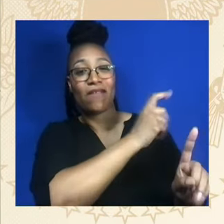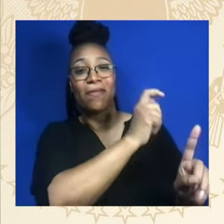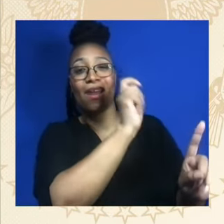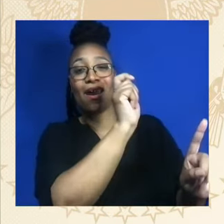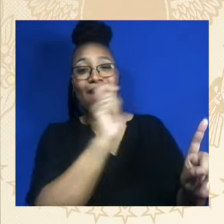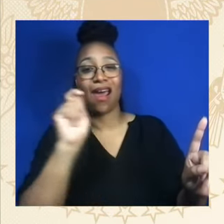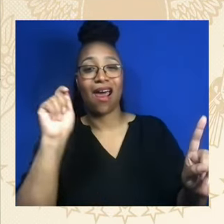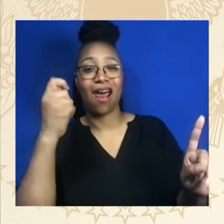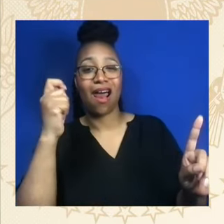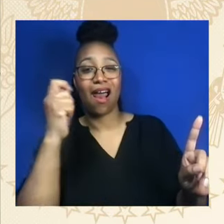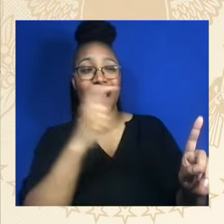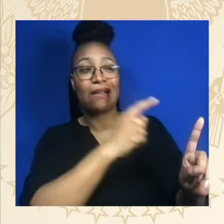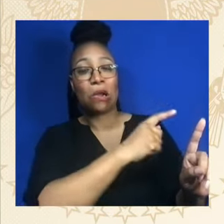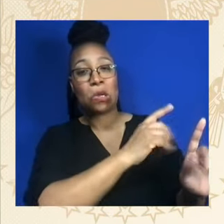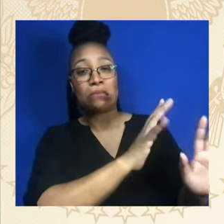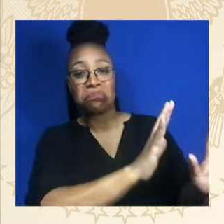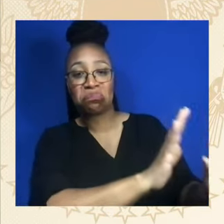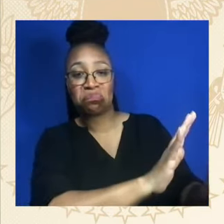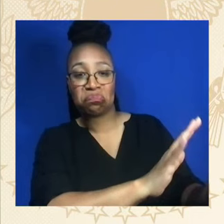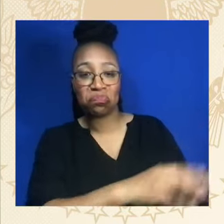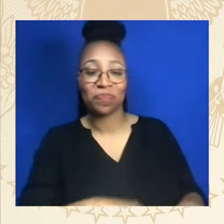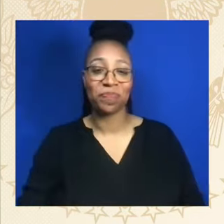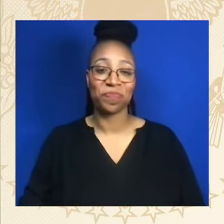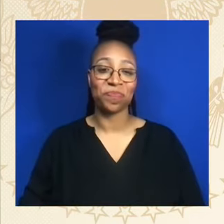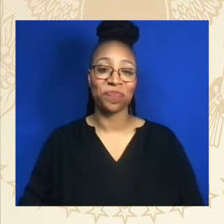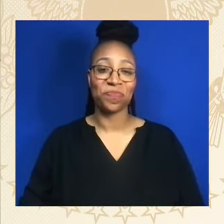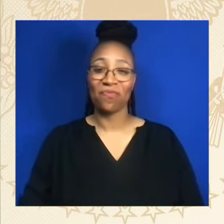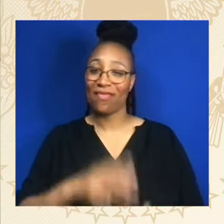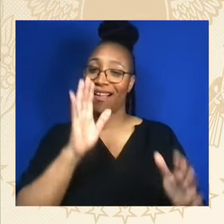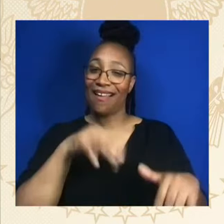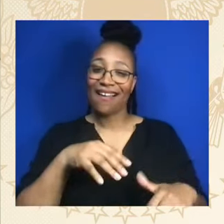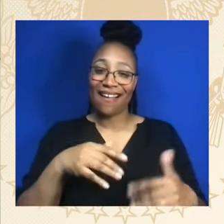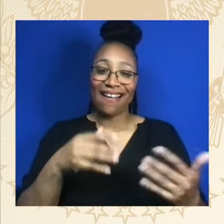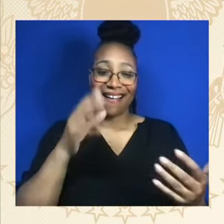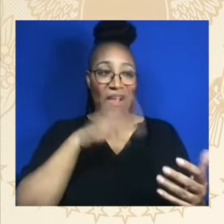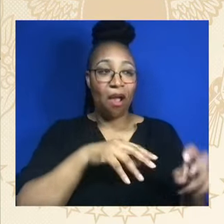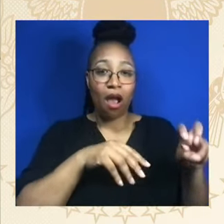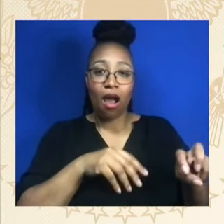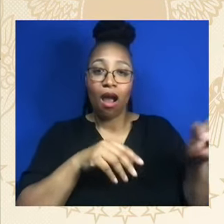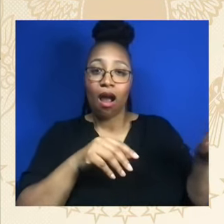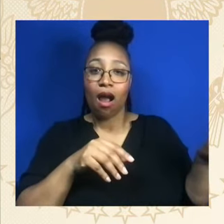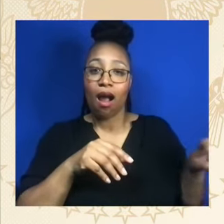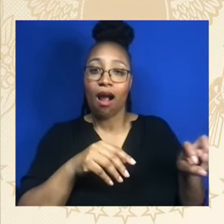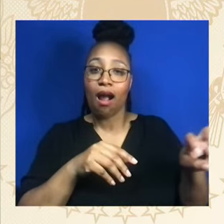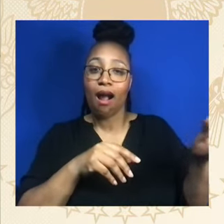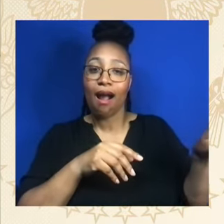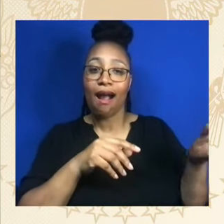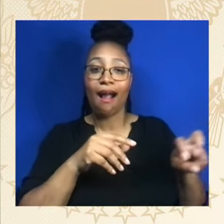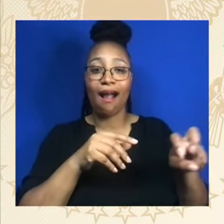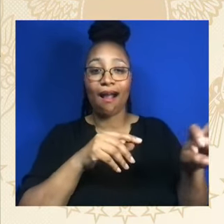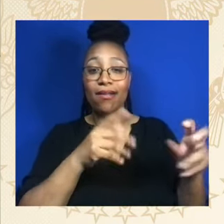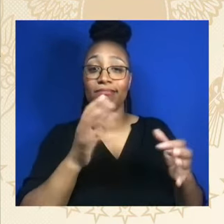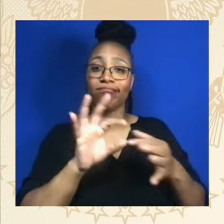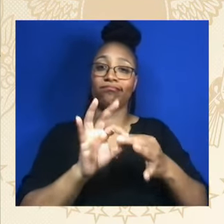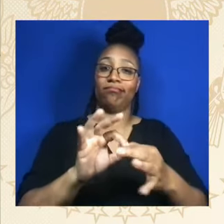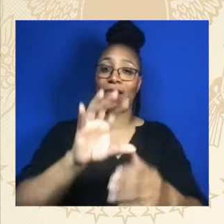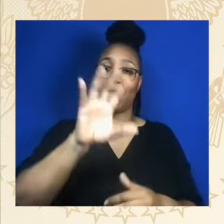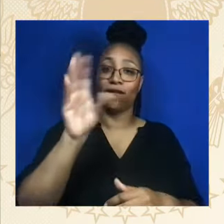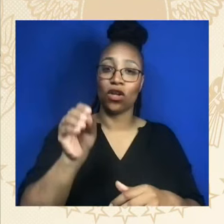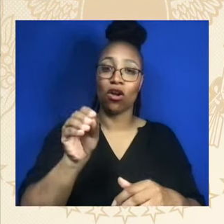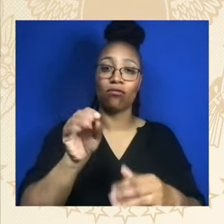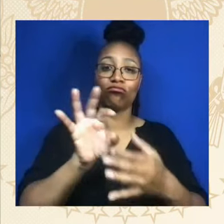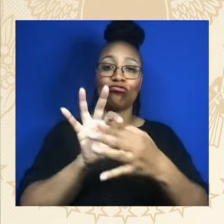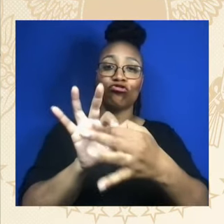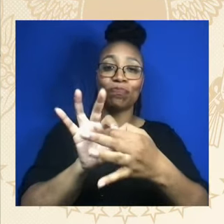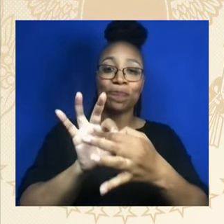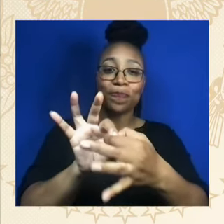And we hosted here in December to deepen the relationship between America and countries across that continent. She met with the presidents and first